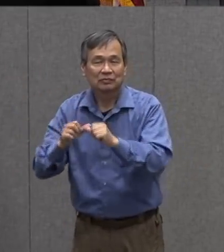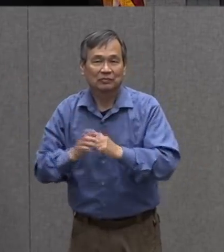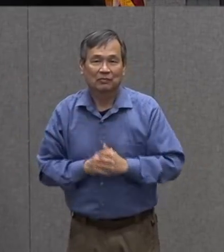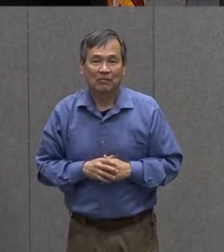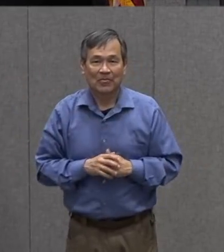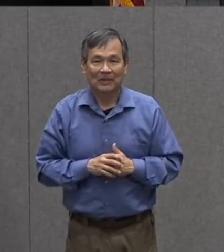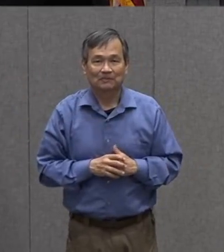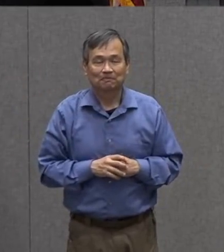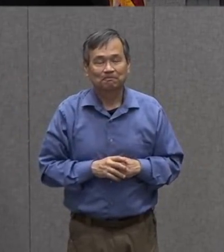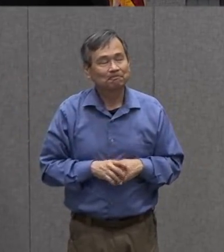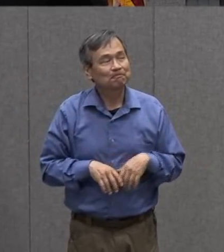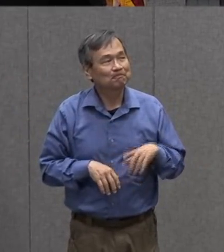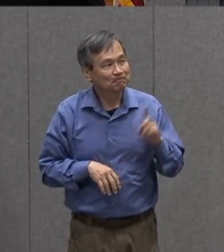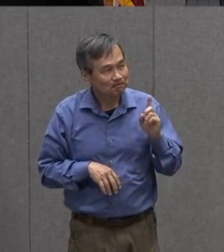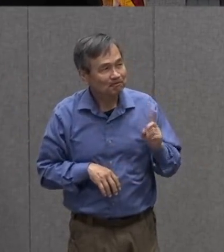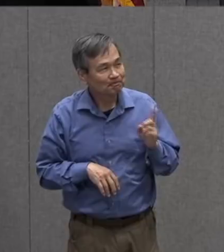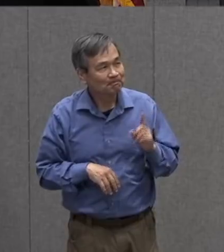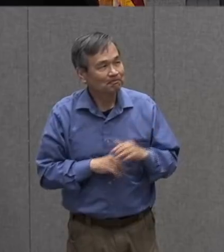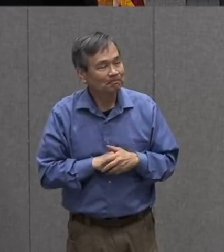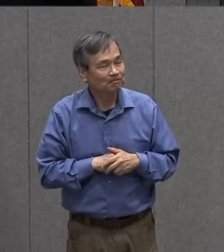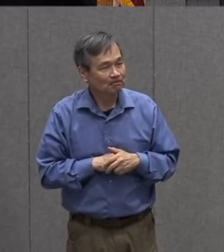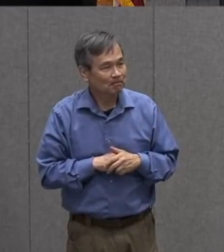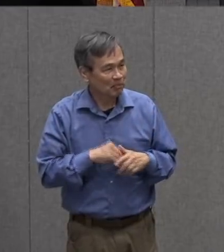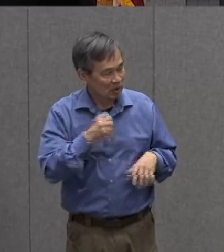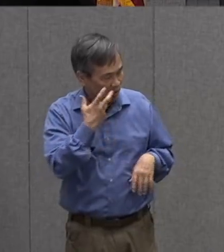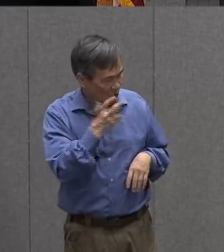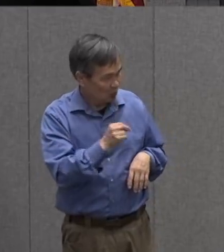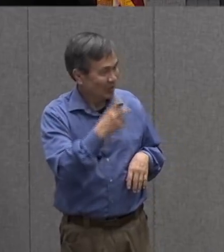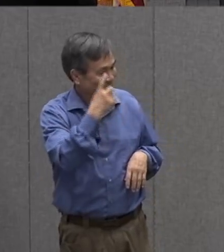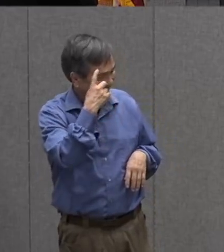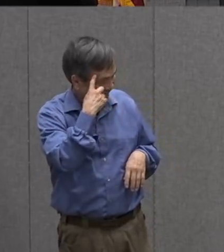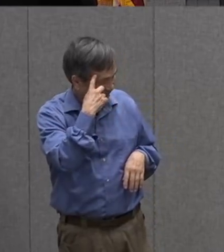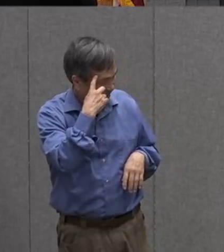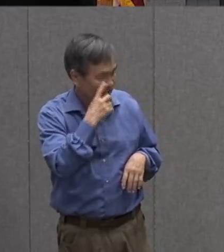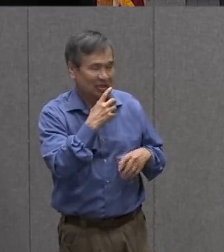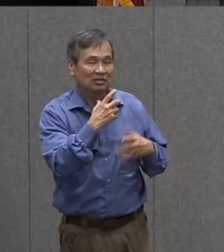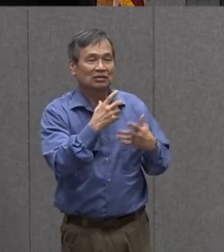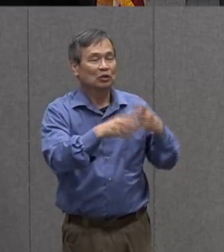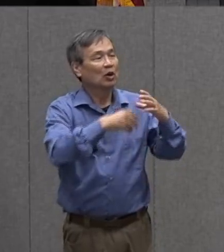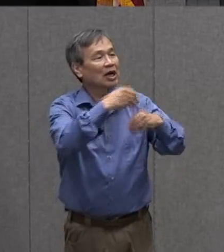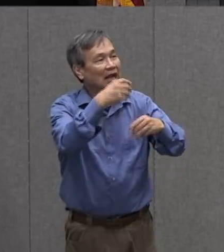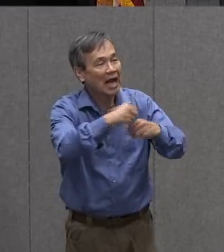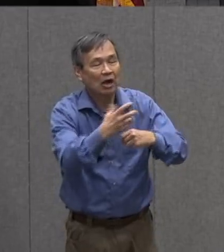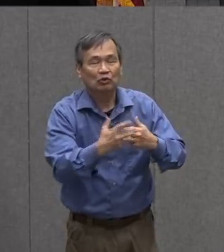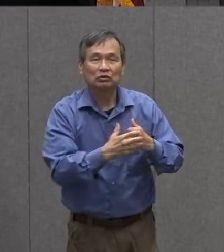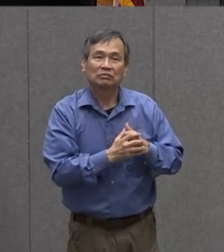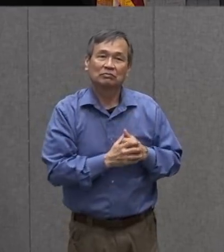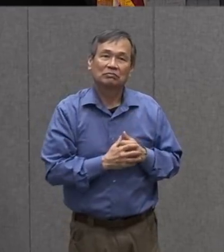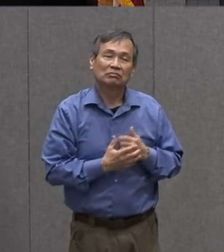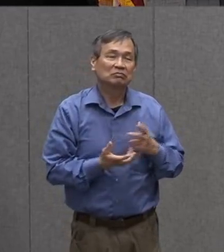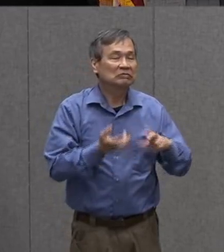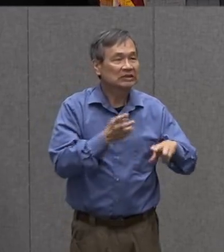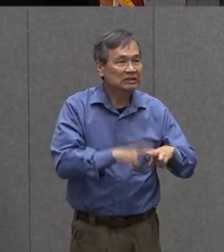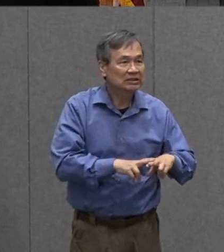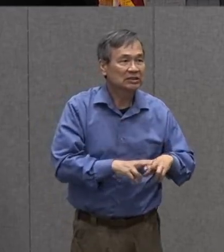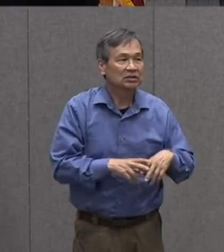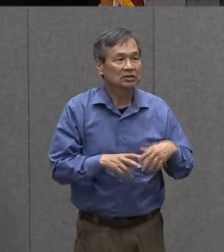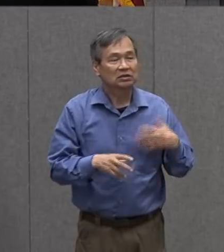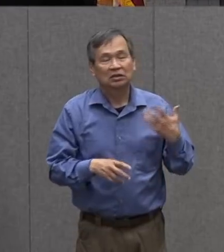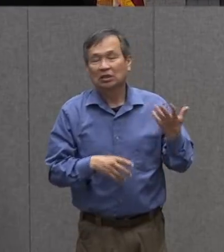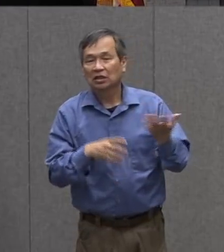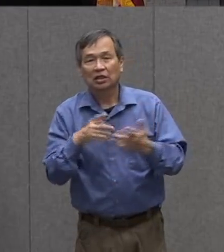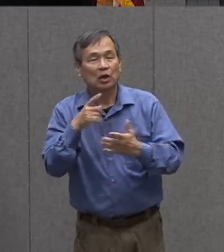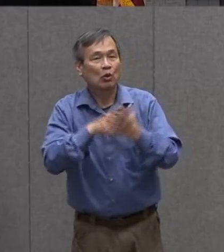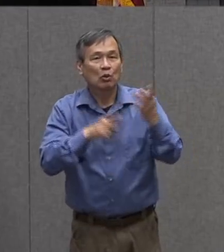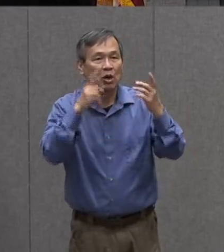you know miss roxanne when i take a few minutes to go and sit outside and i'm writing down